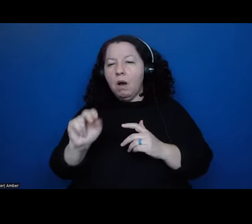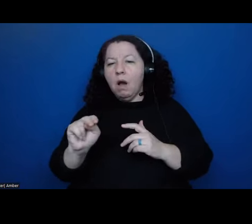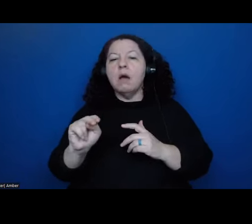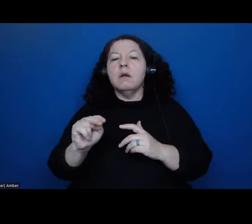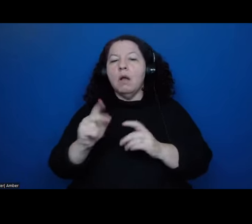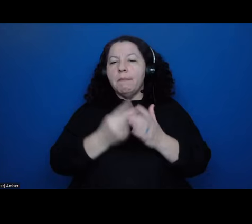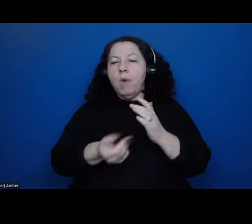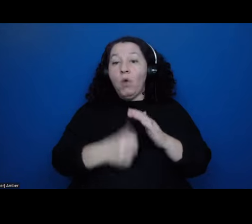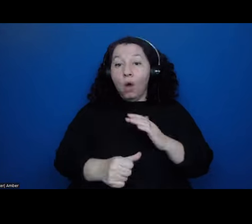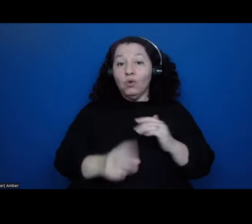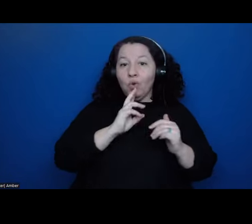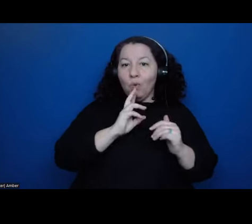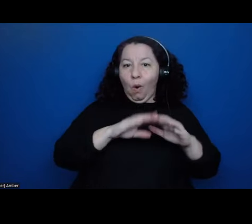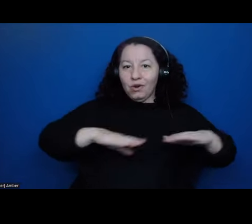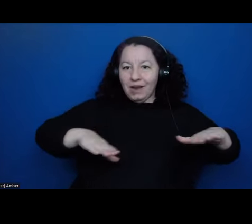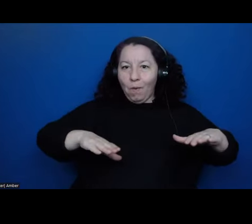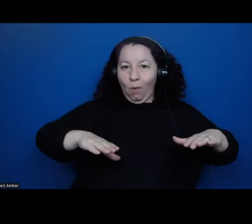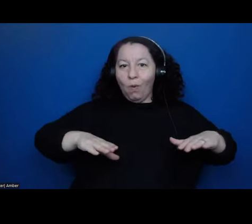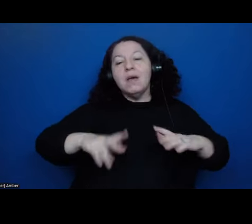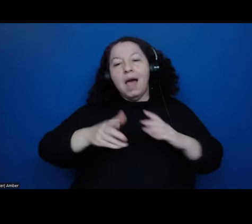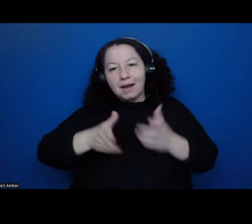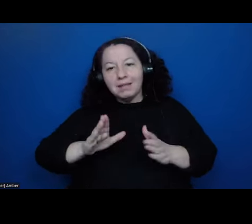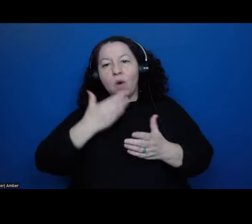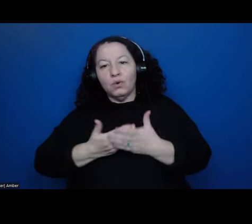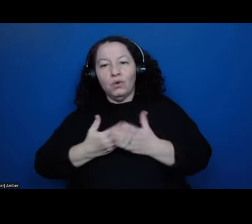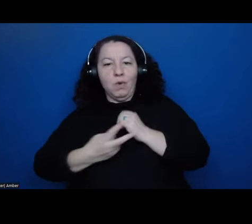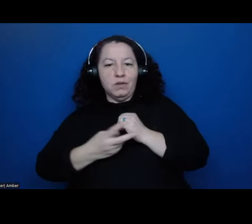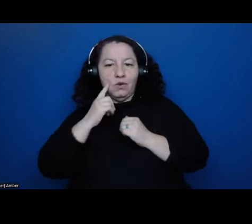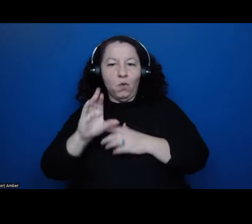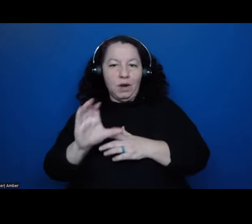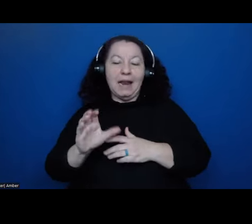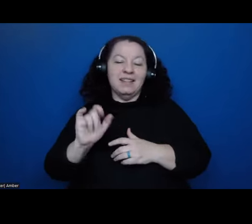for really good preservation of organics that we typically don't see.